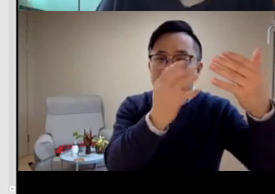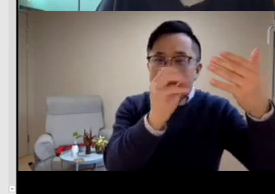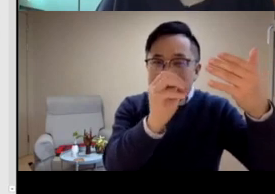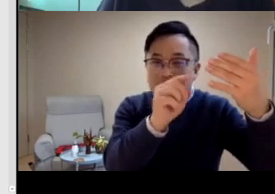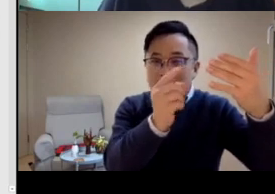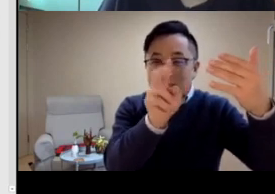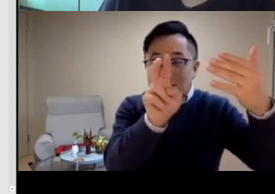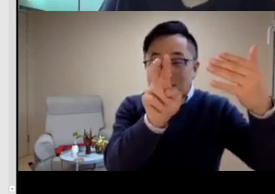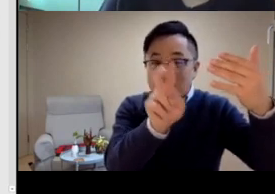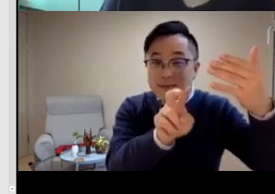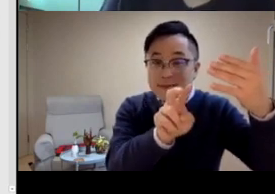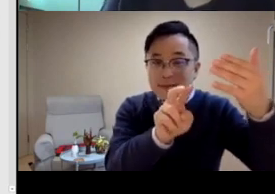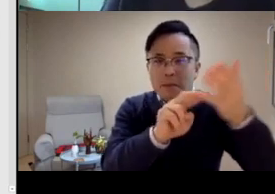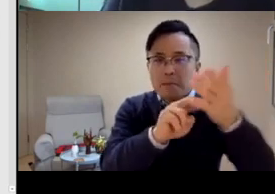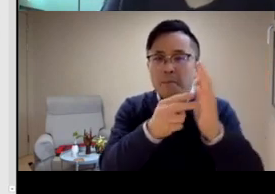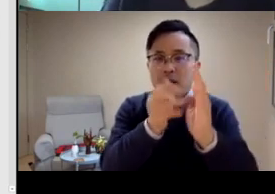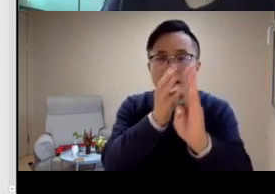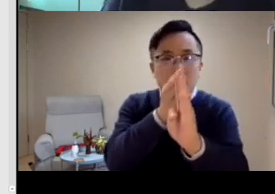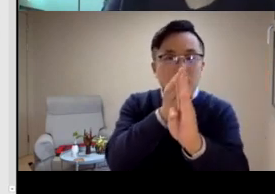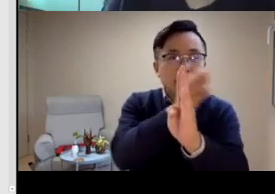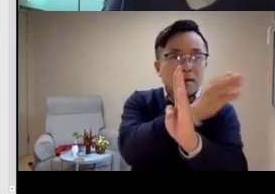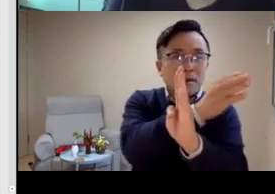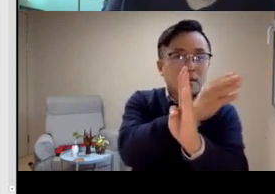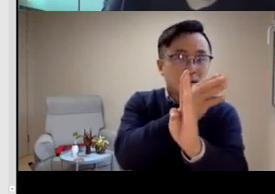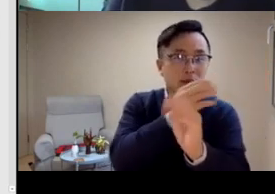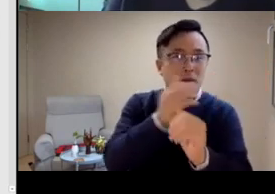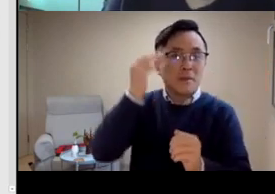There are several important points.